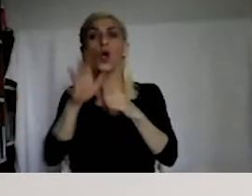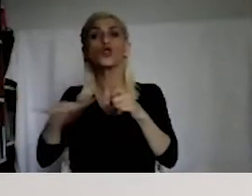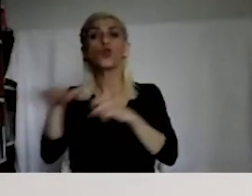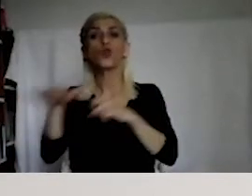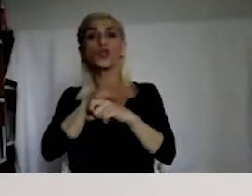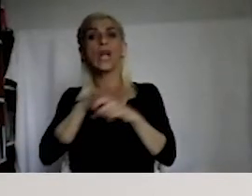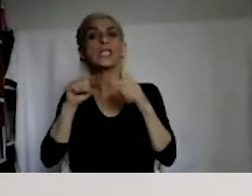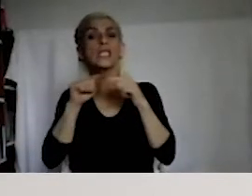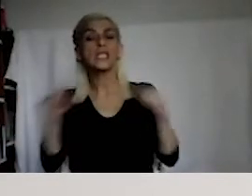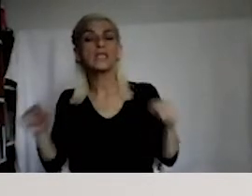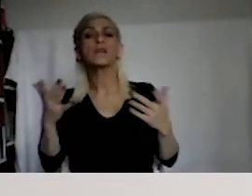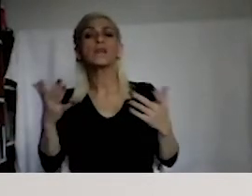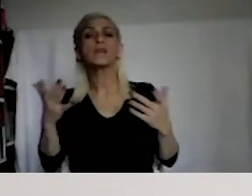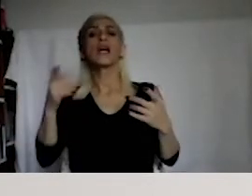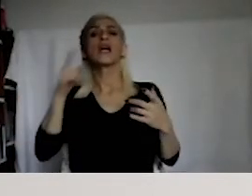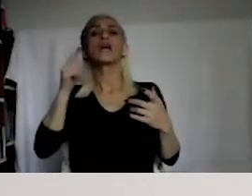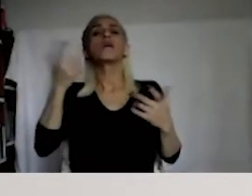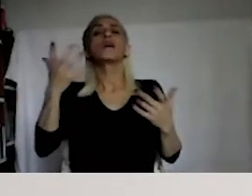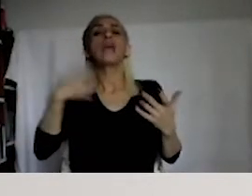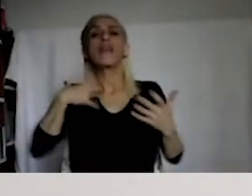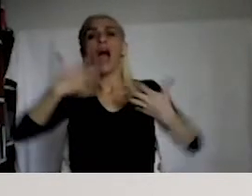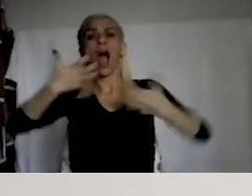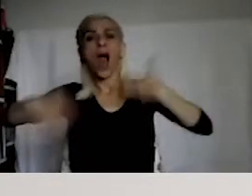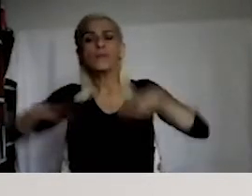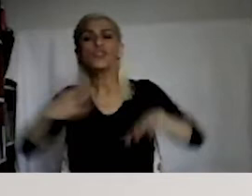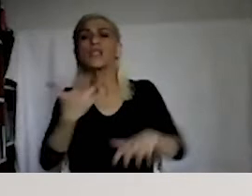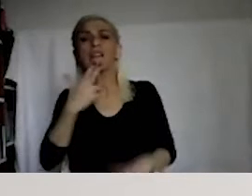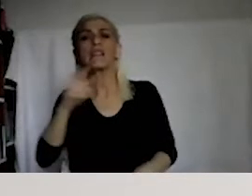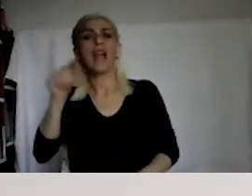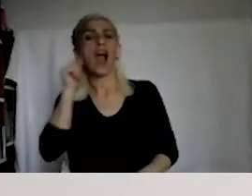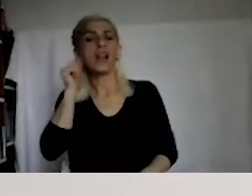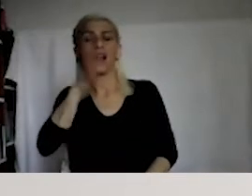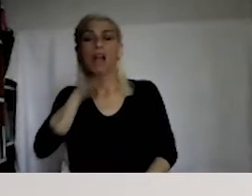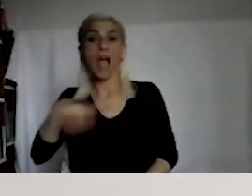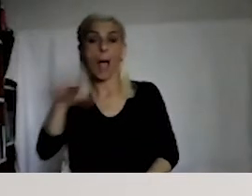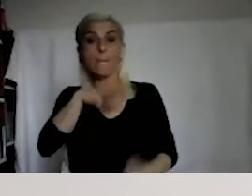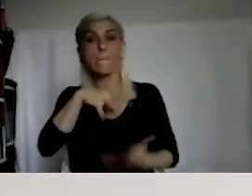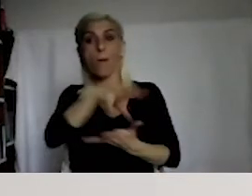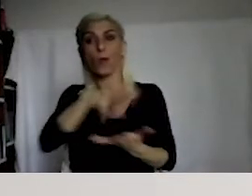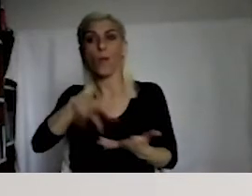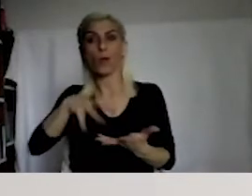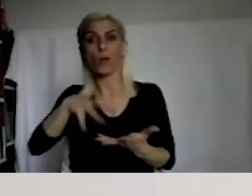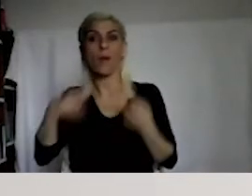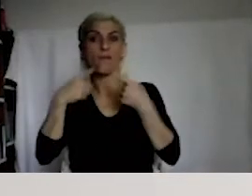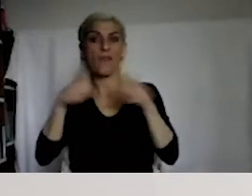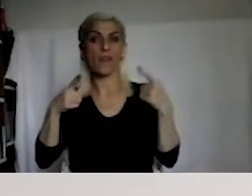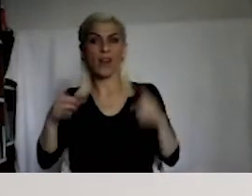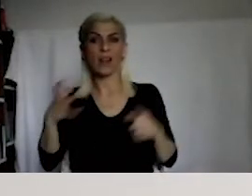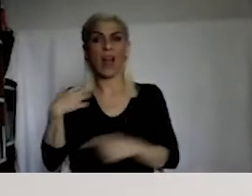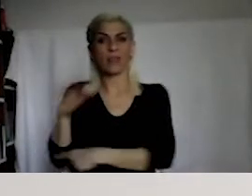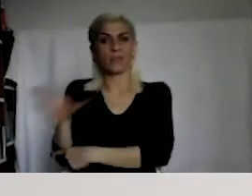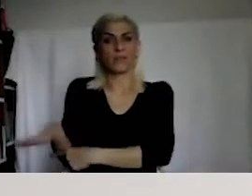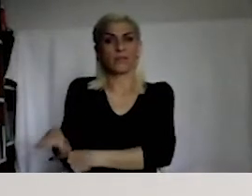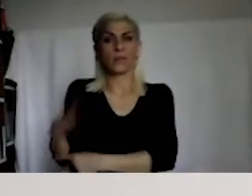sex. Yes, here they refer to sex. And this refers to openly insulting